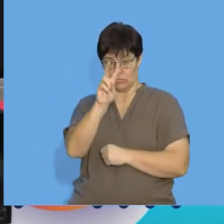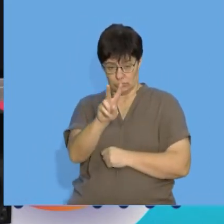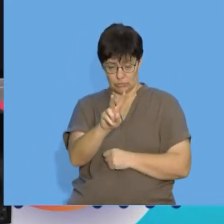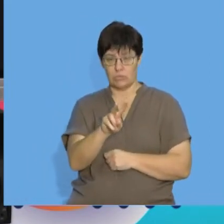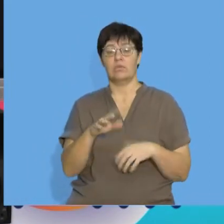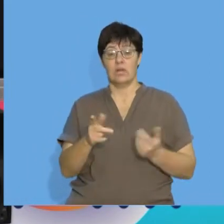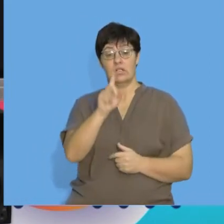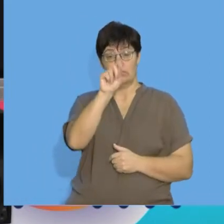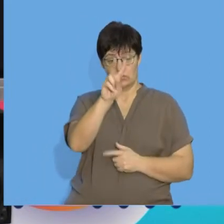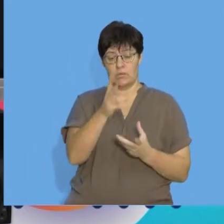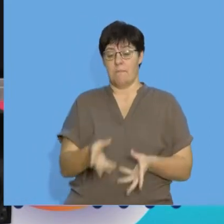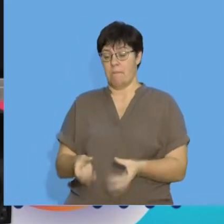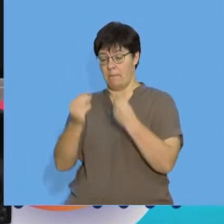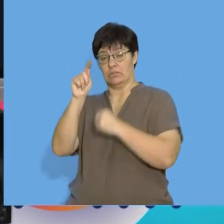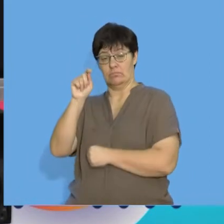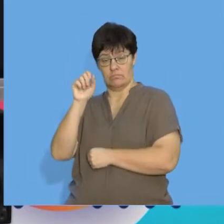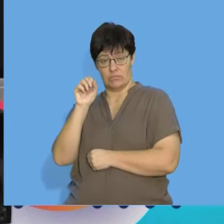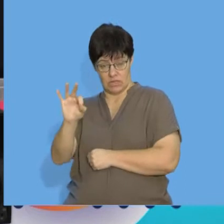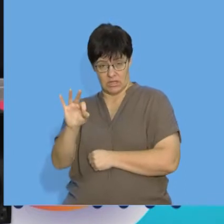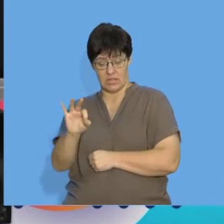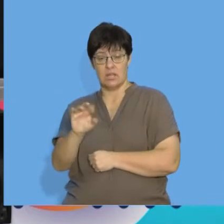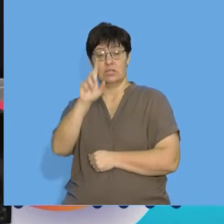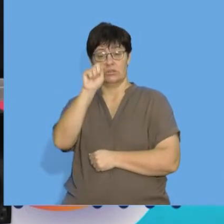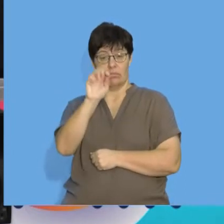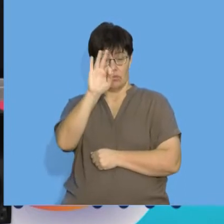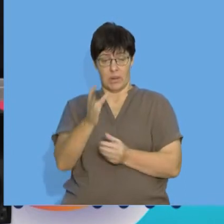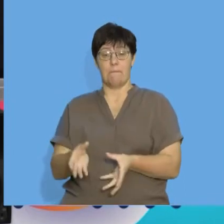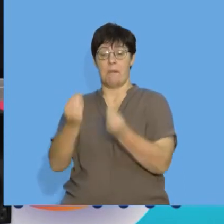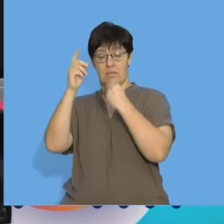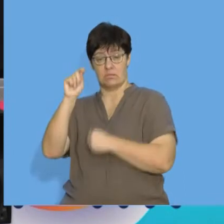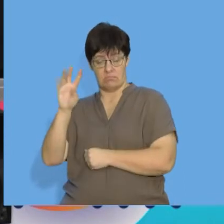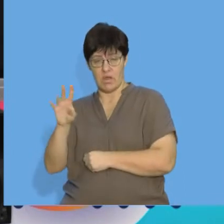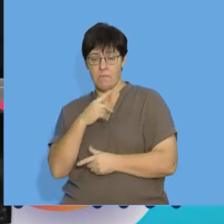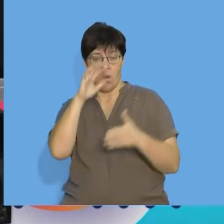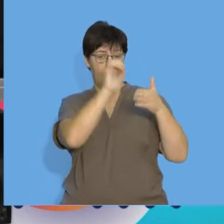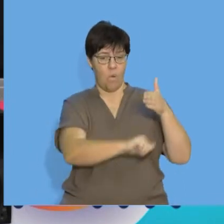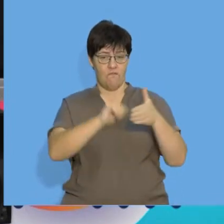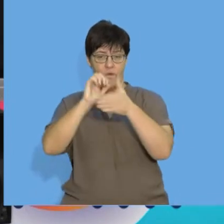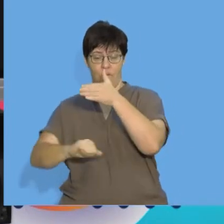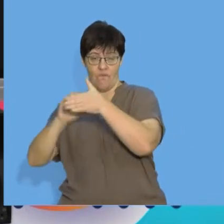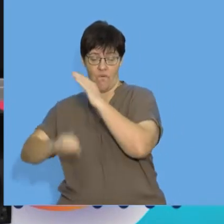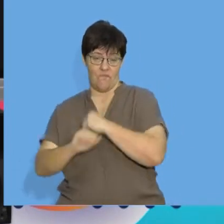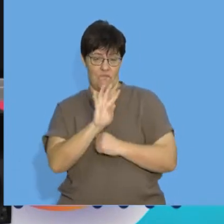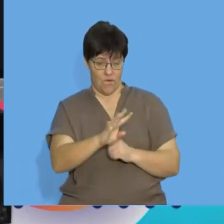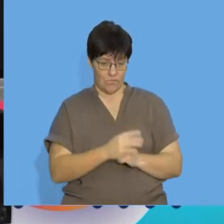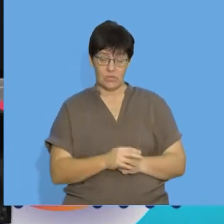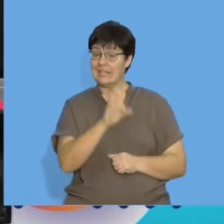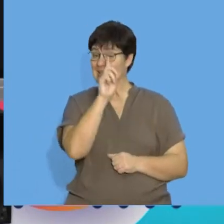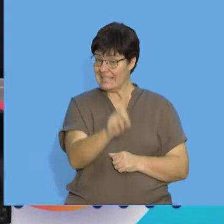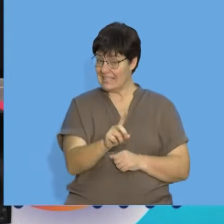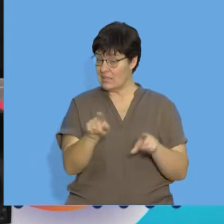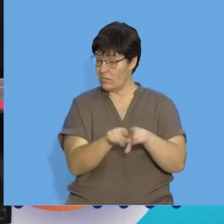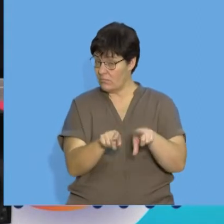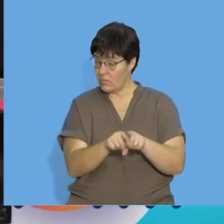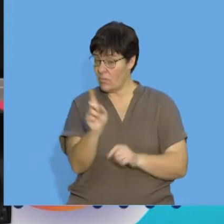two to term three, going on, I had to subtract four. So, D is equal to